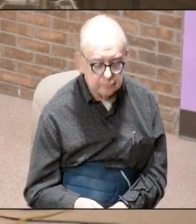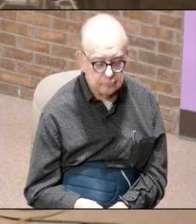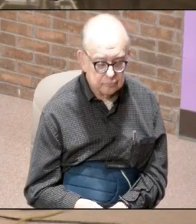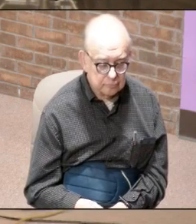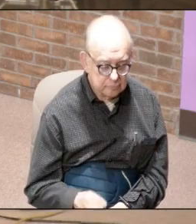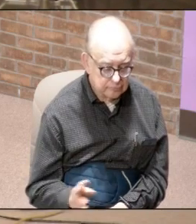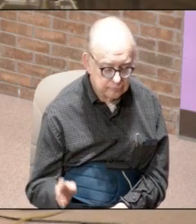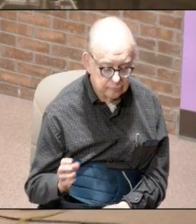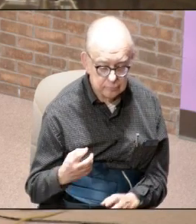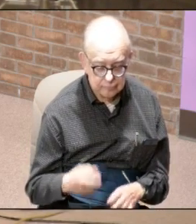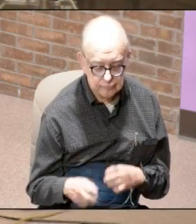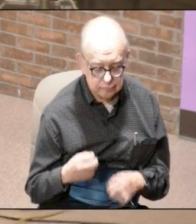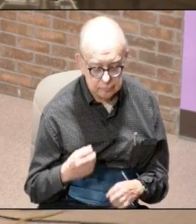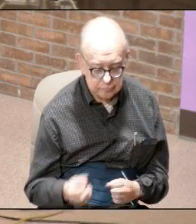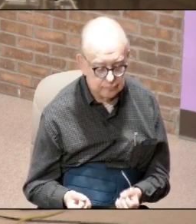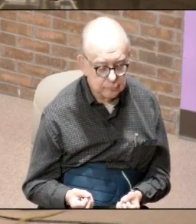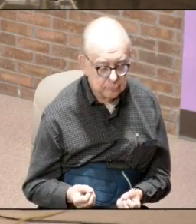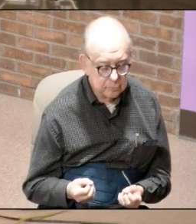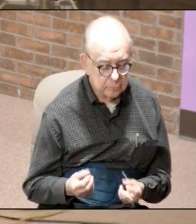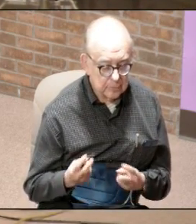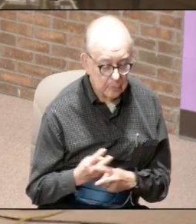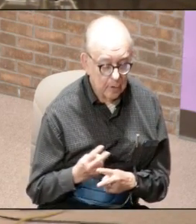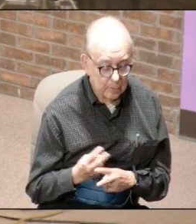and the problem is they multiplied